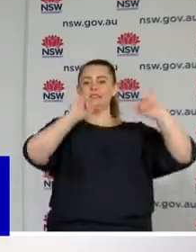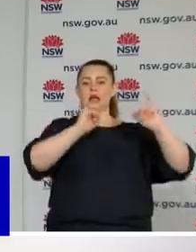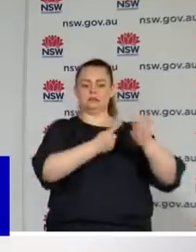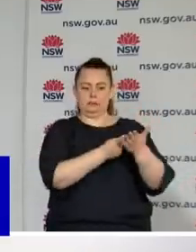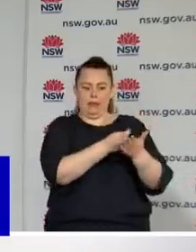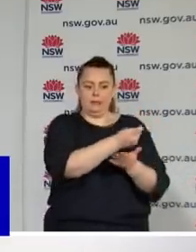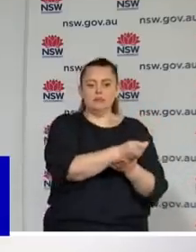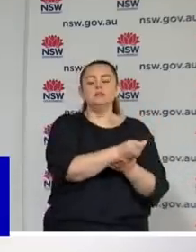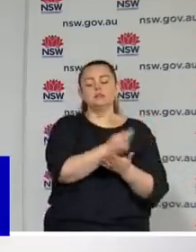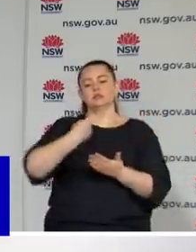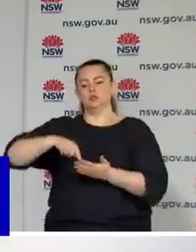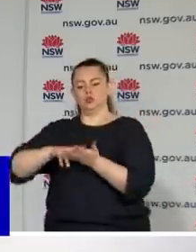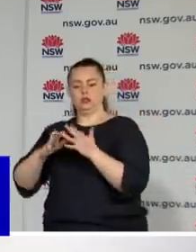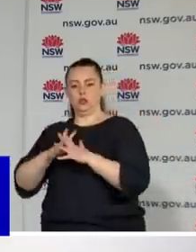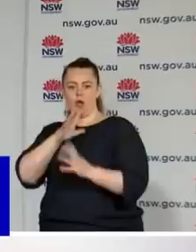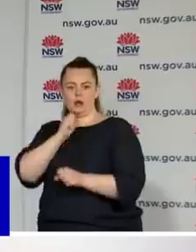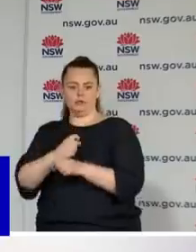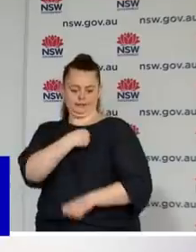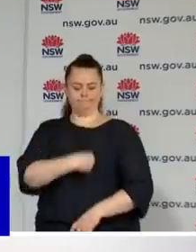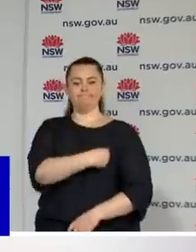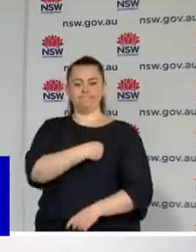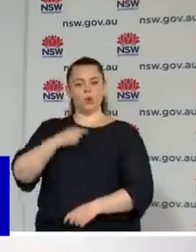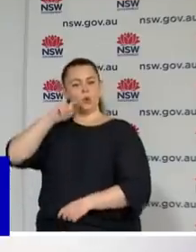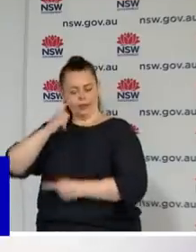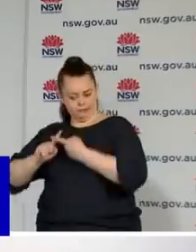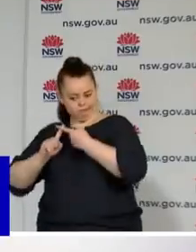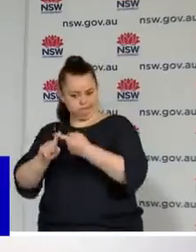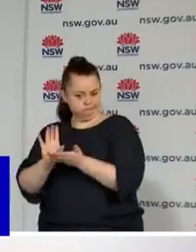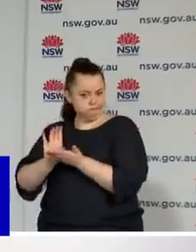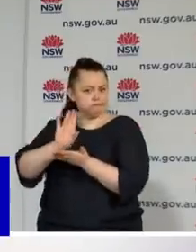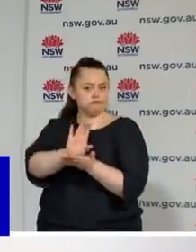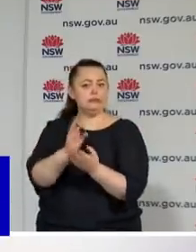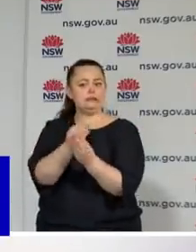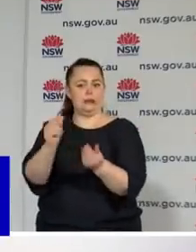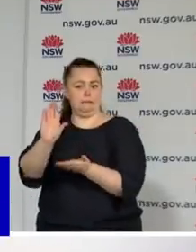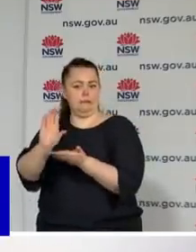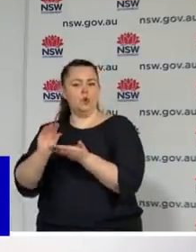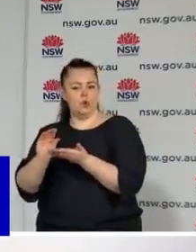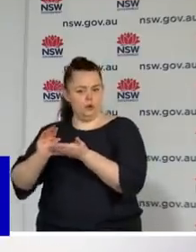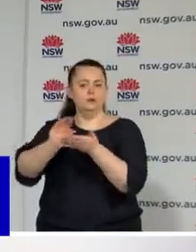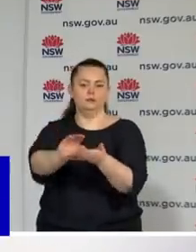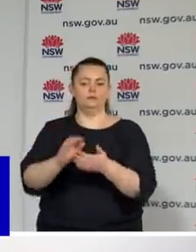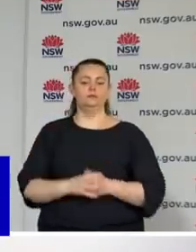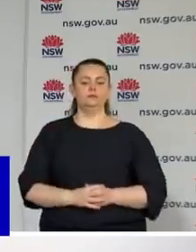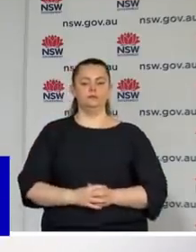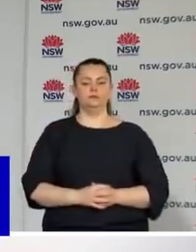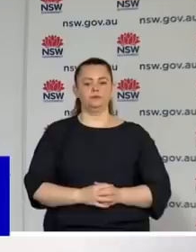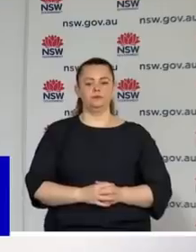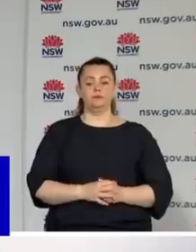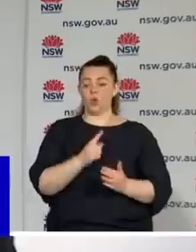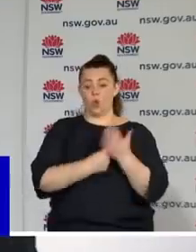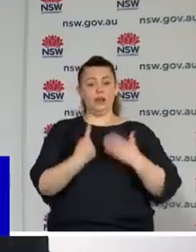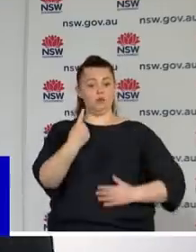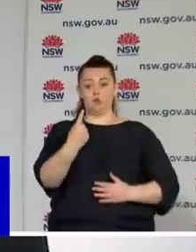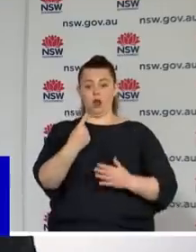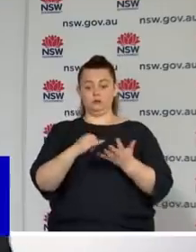is still there to provide that support as we head into summer. Importantly, we're the only state in the country that has provided